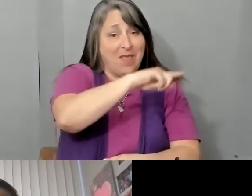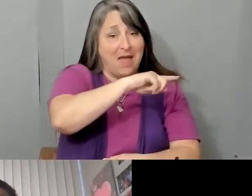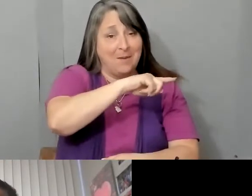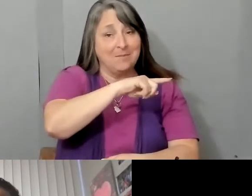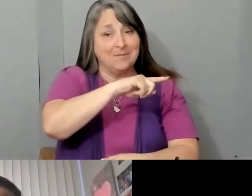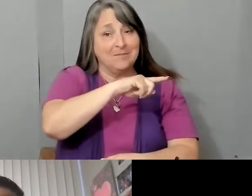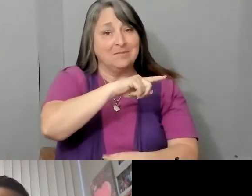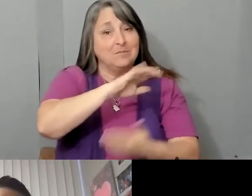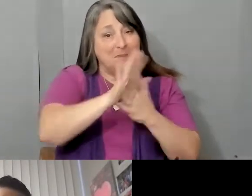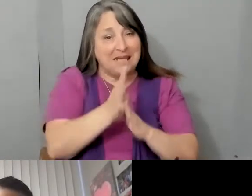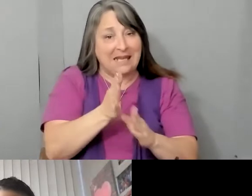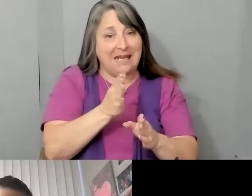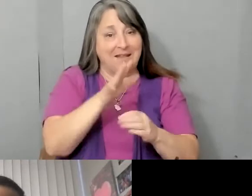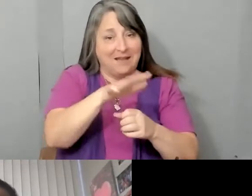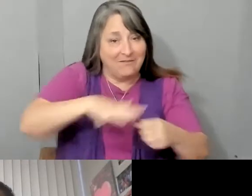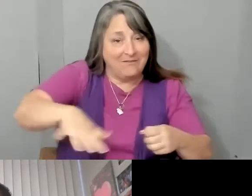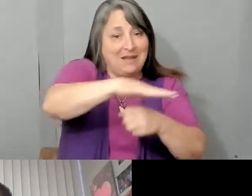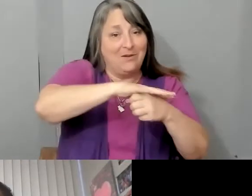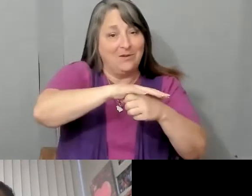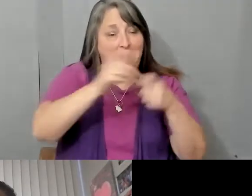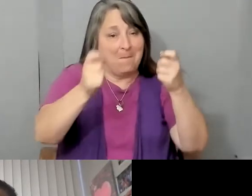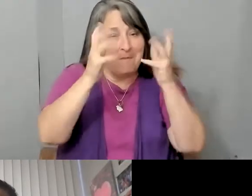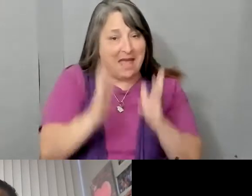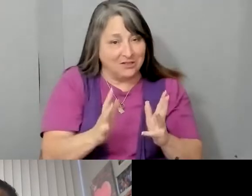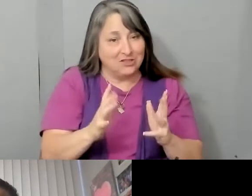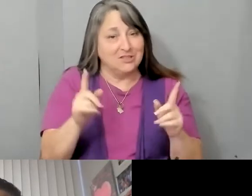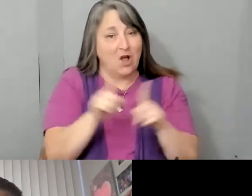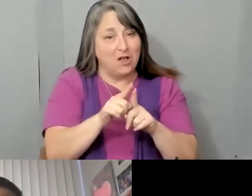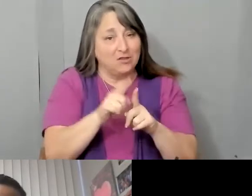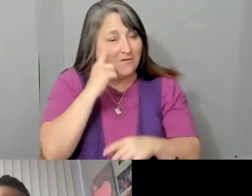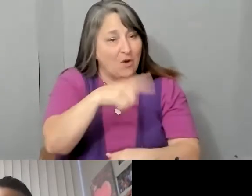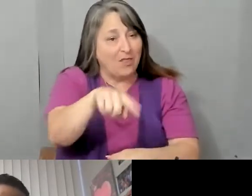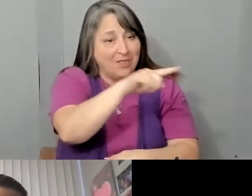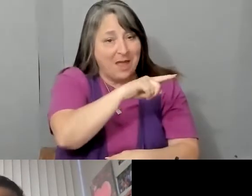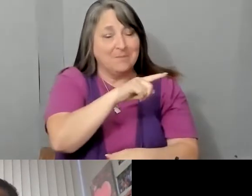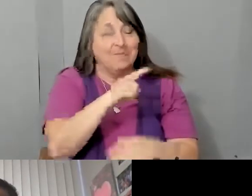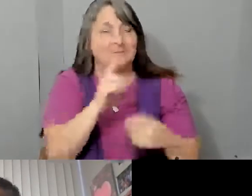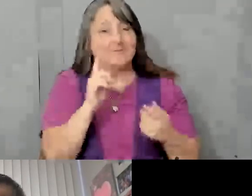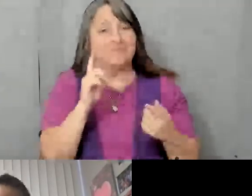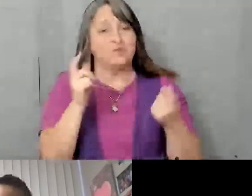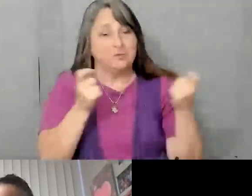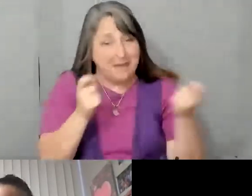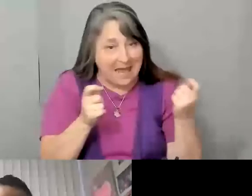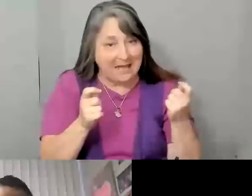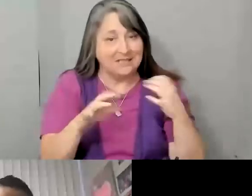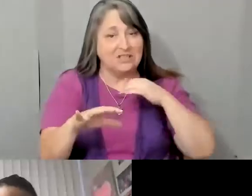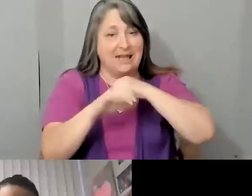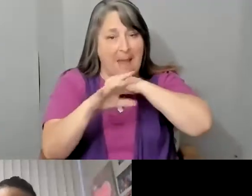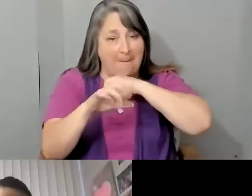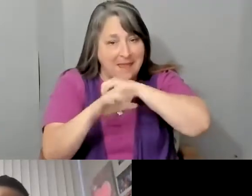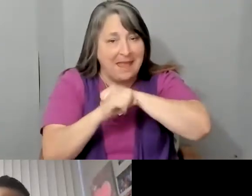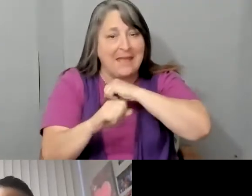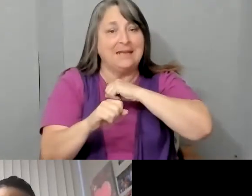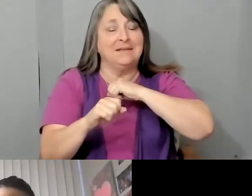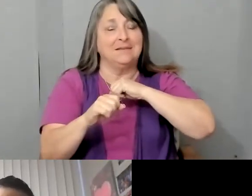field managers, also for them to be the, to manage the campaign, in terms of campaign